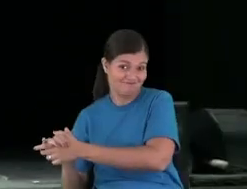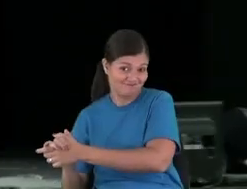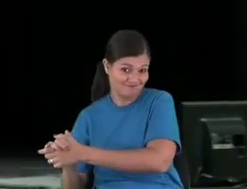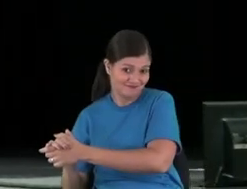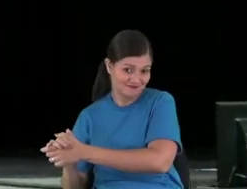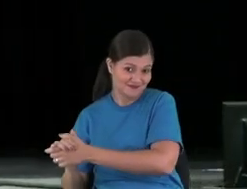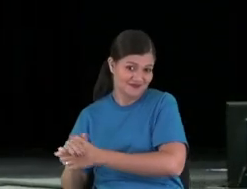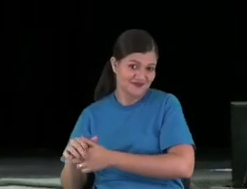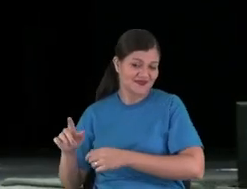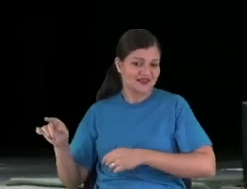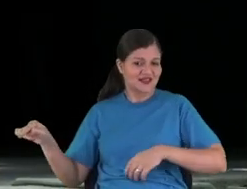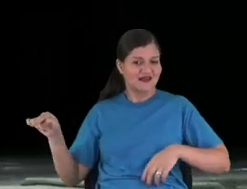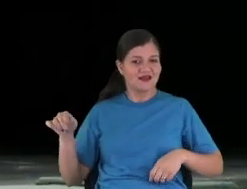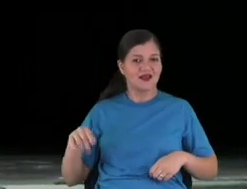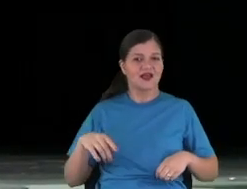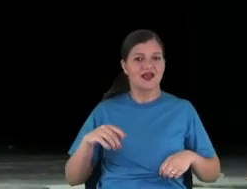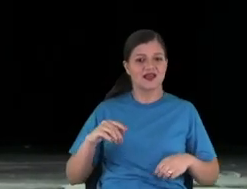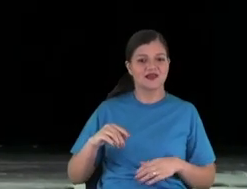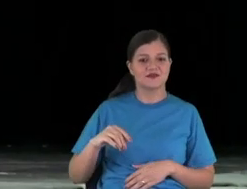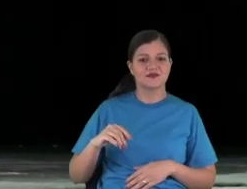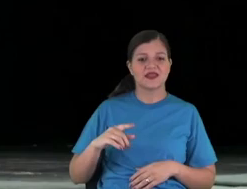bad people and corruption people.